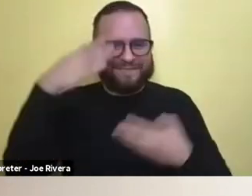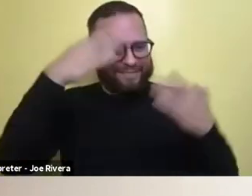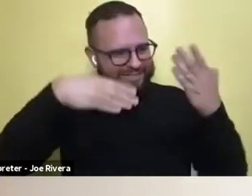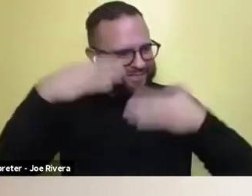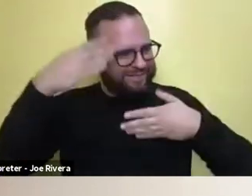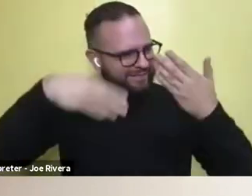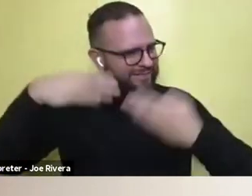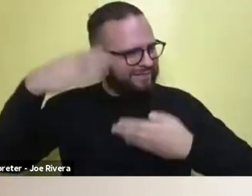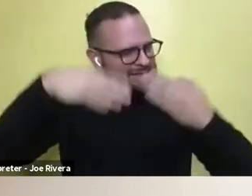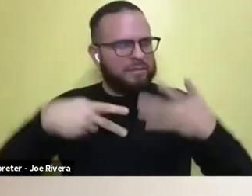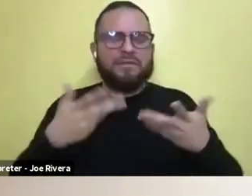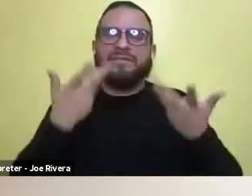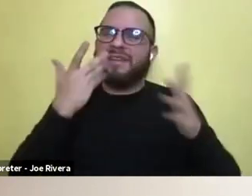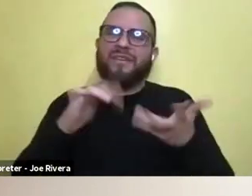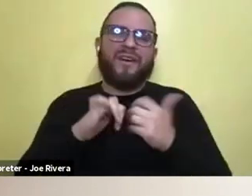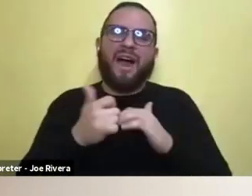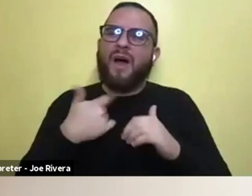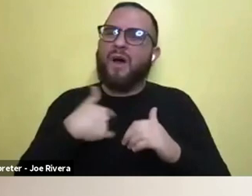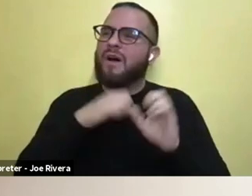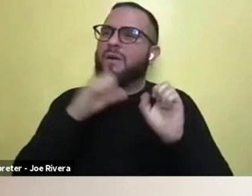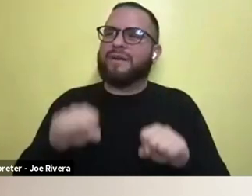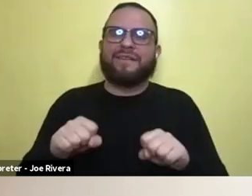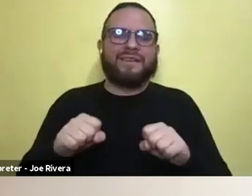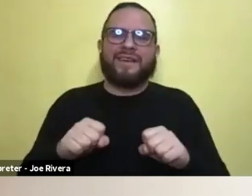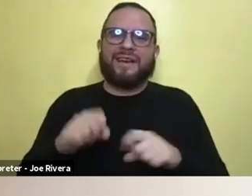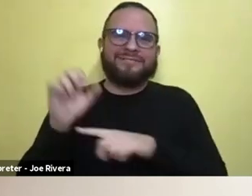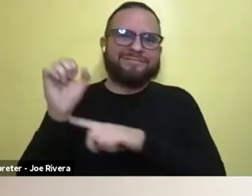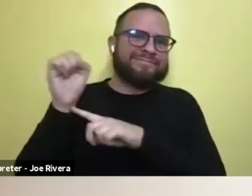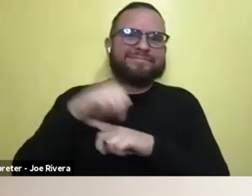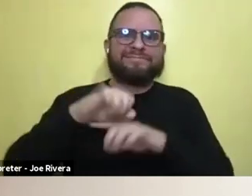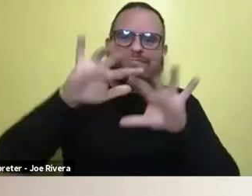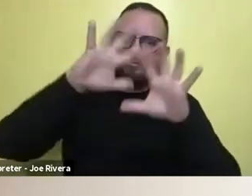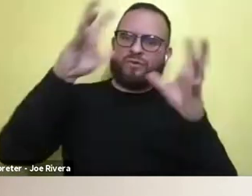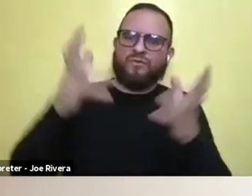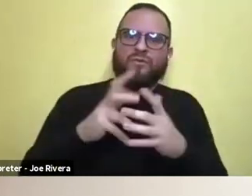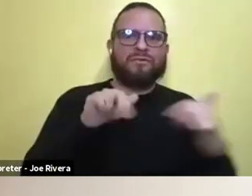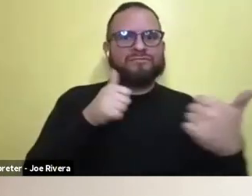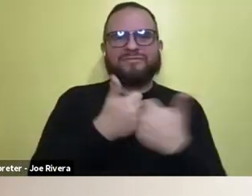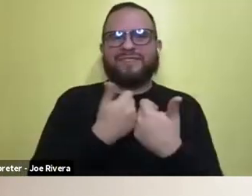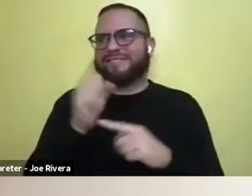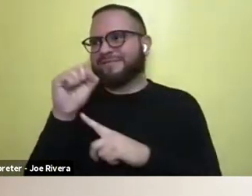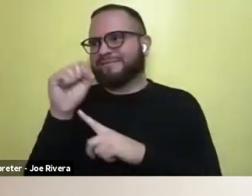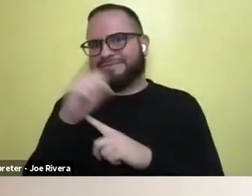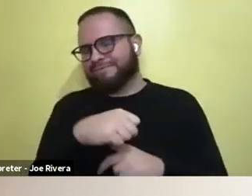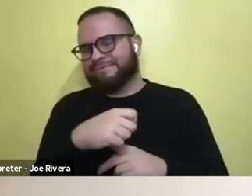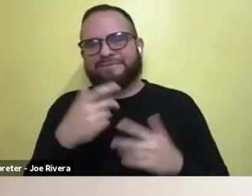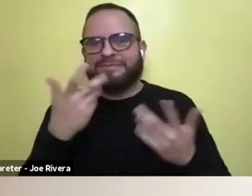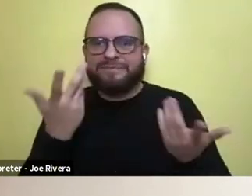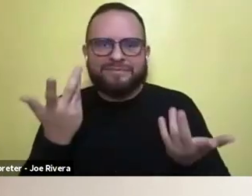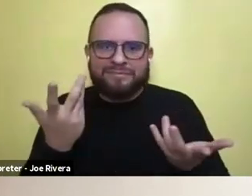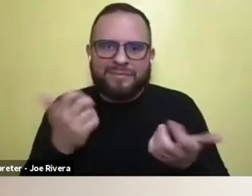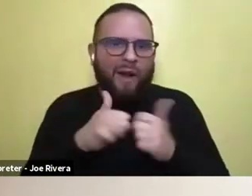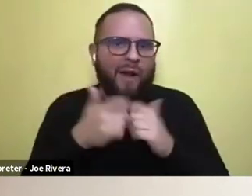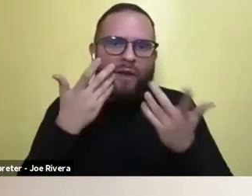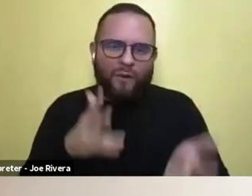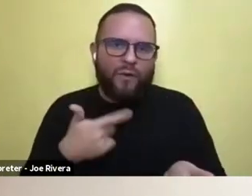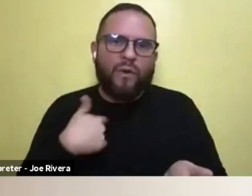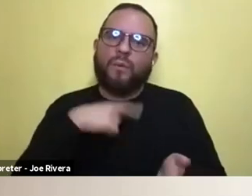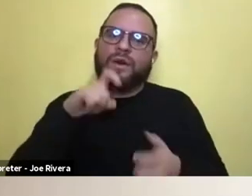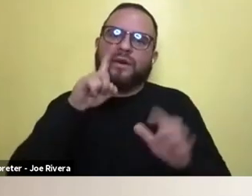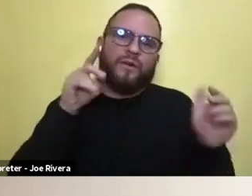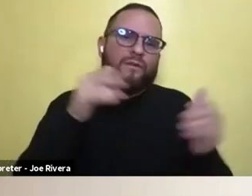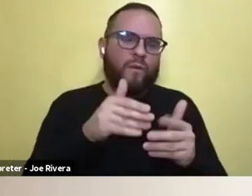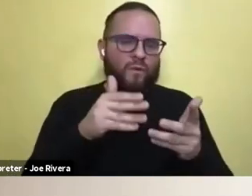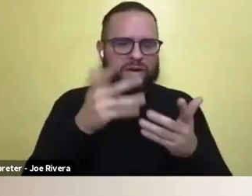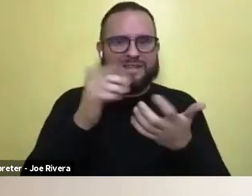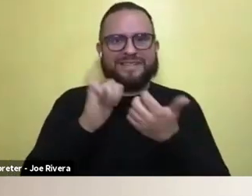these massive global challenges, uh, without starting to concentrate on, uh, what makes us more alike than what makes us different.